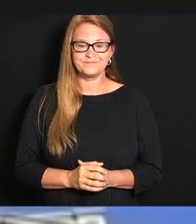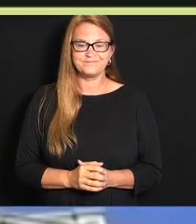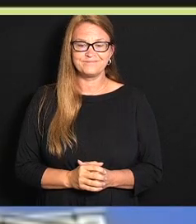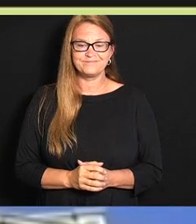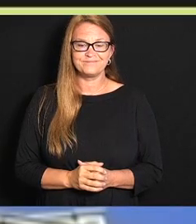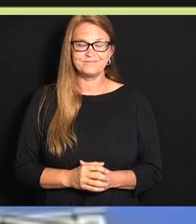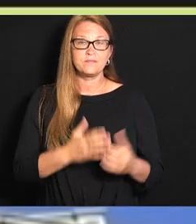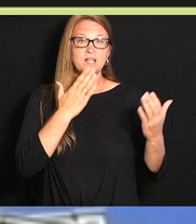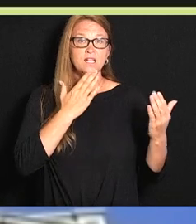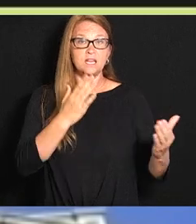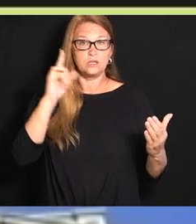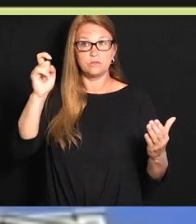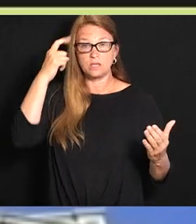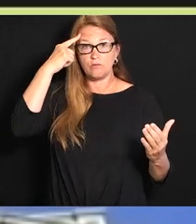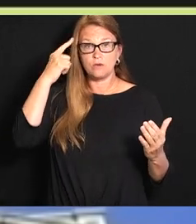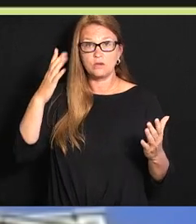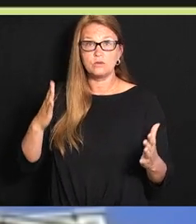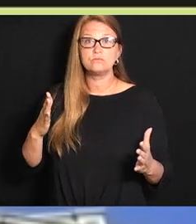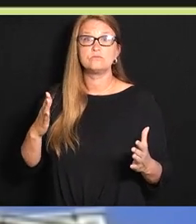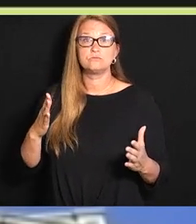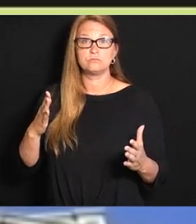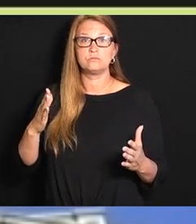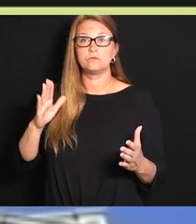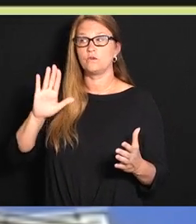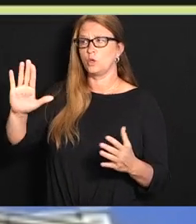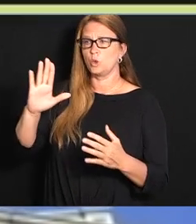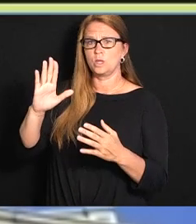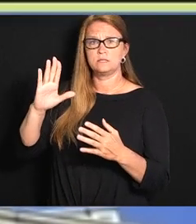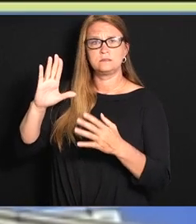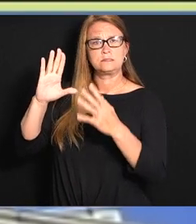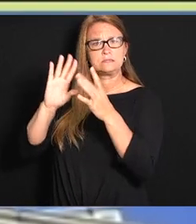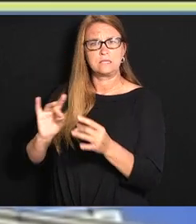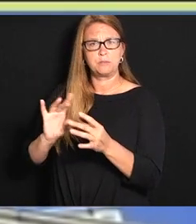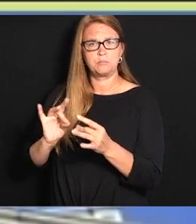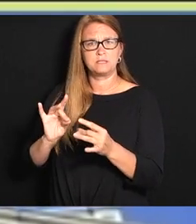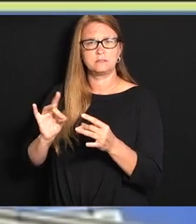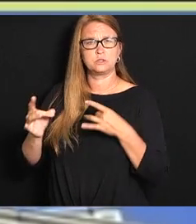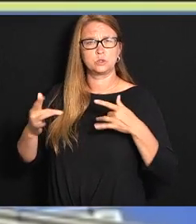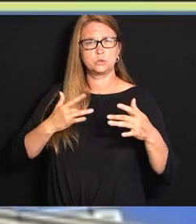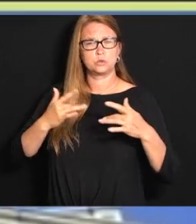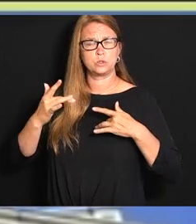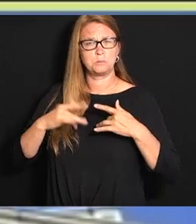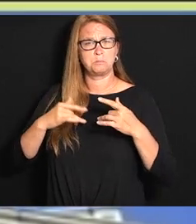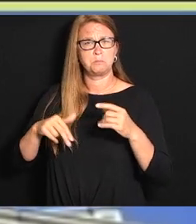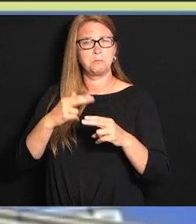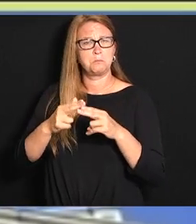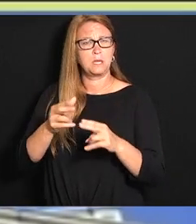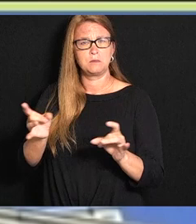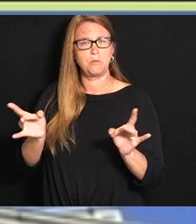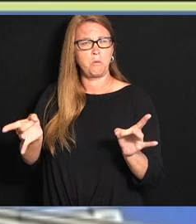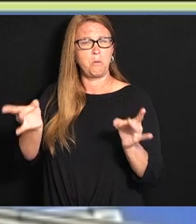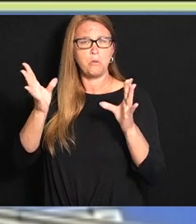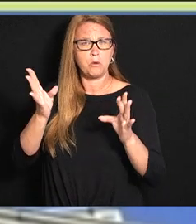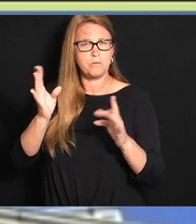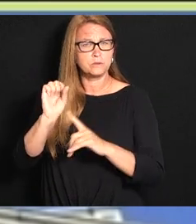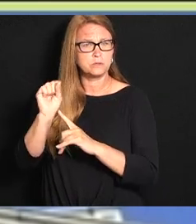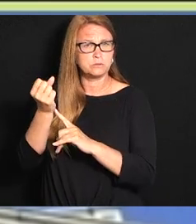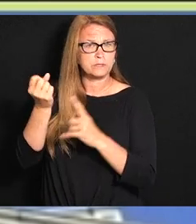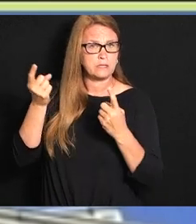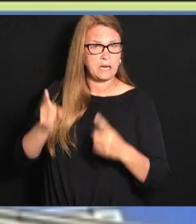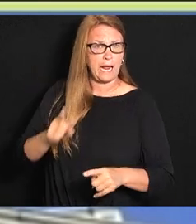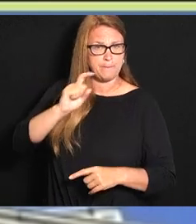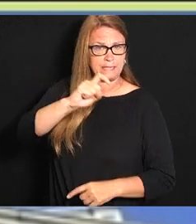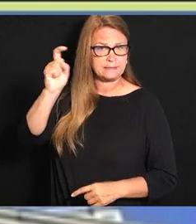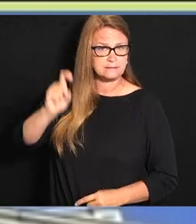Thank you, Governor, for your statements that you made concerning the tragedy in Texas. I'd like to